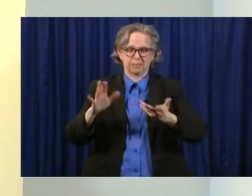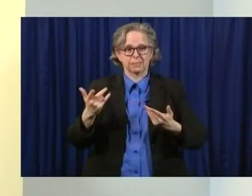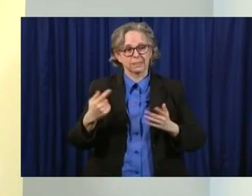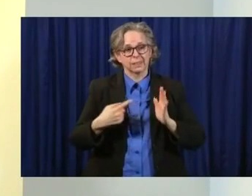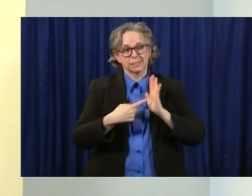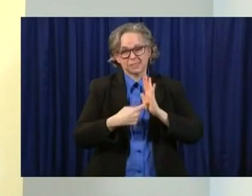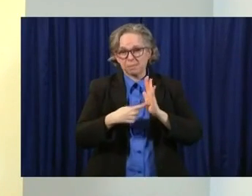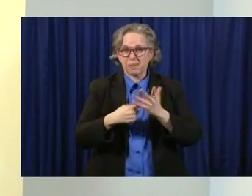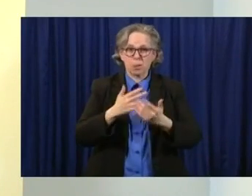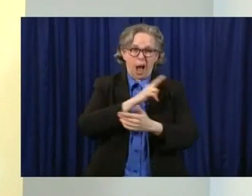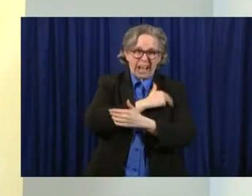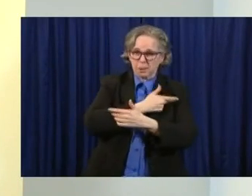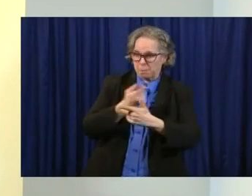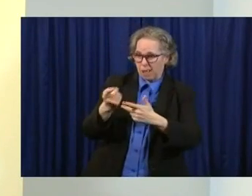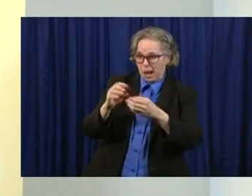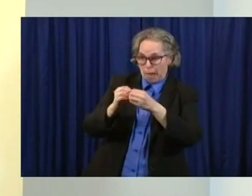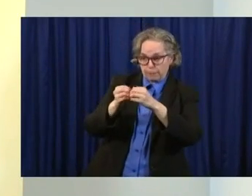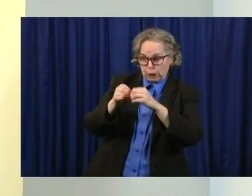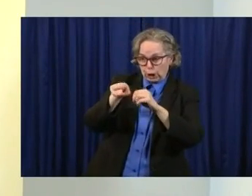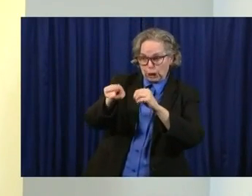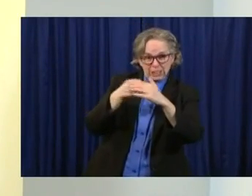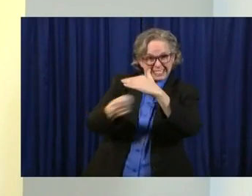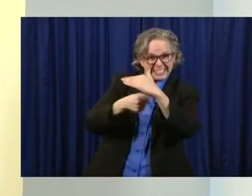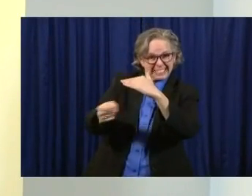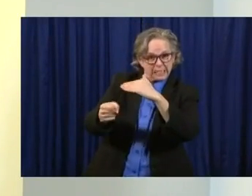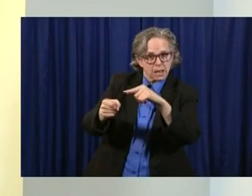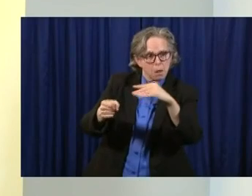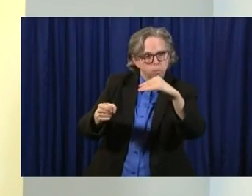this is because of you.